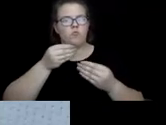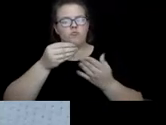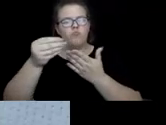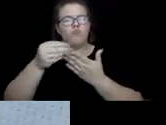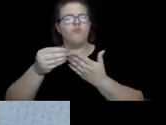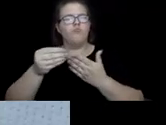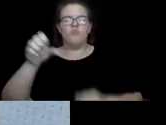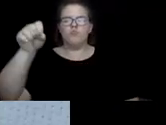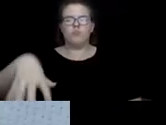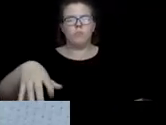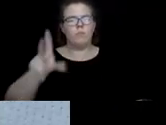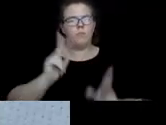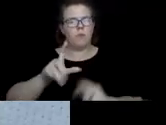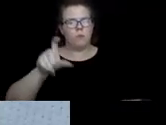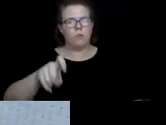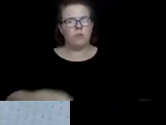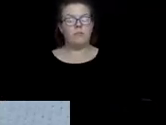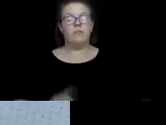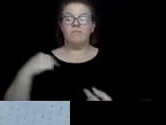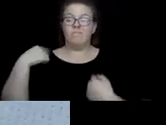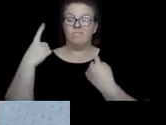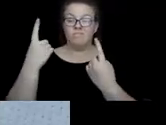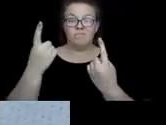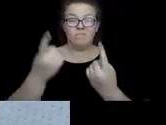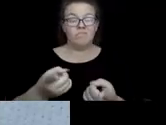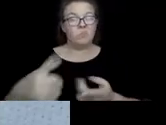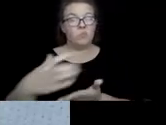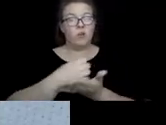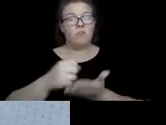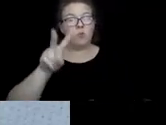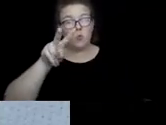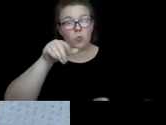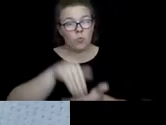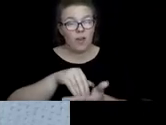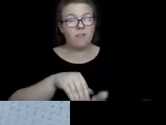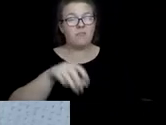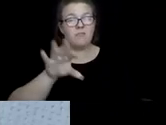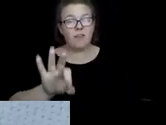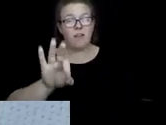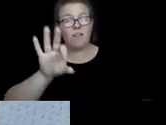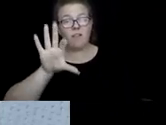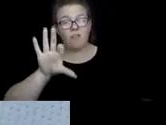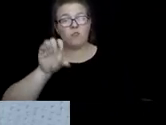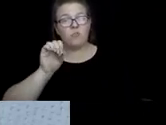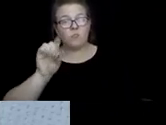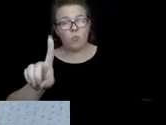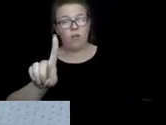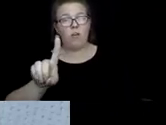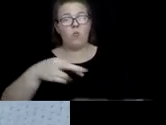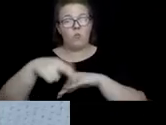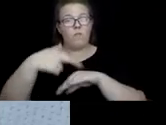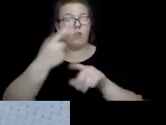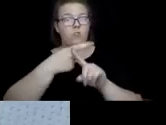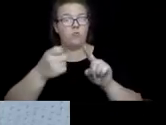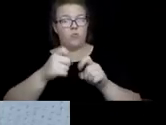day, we have received 2,901 referrals from county